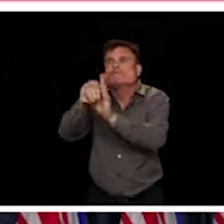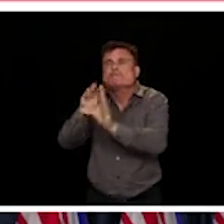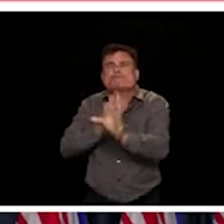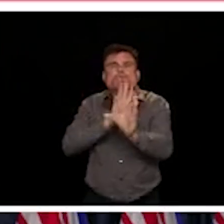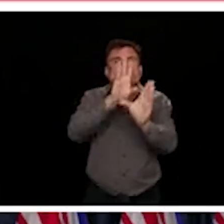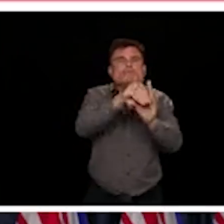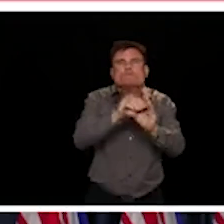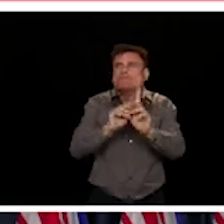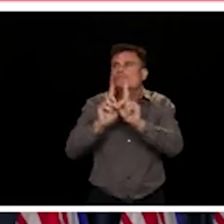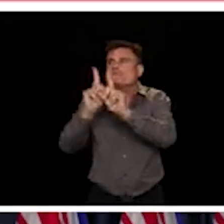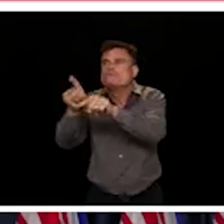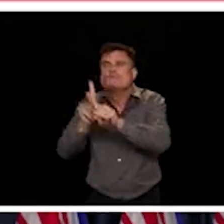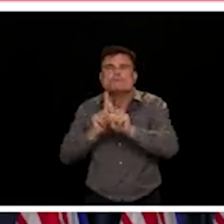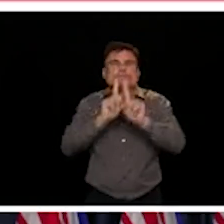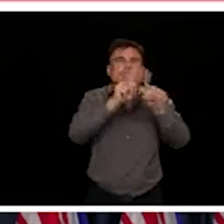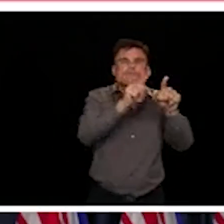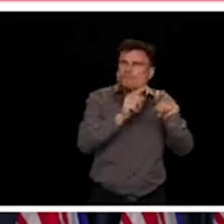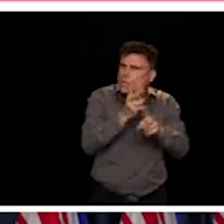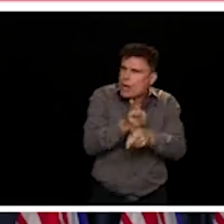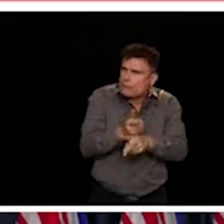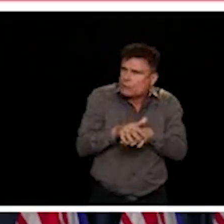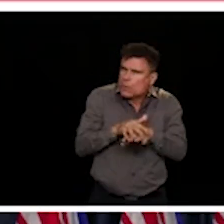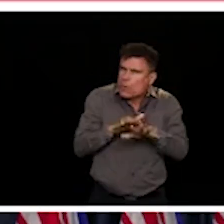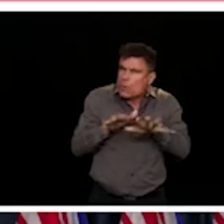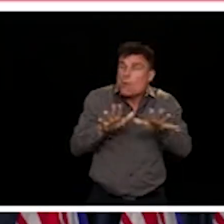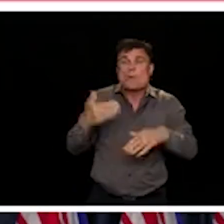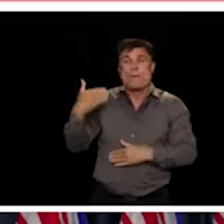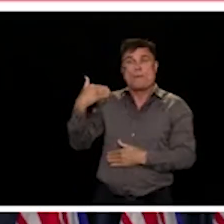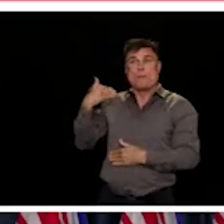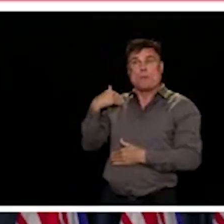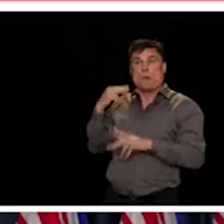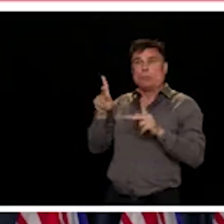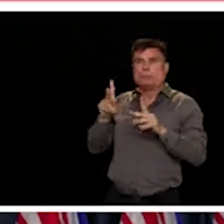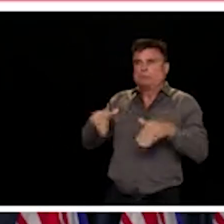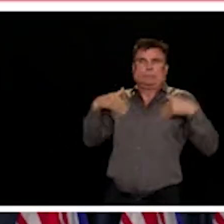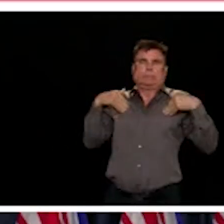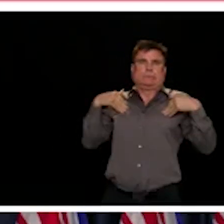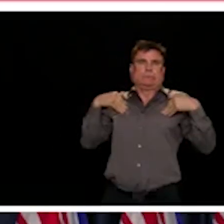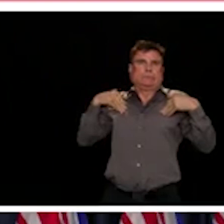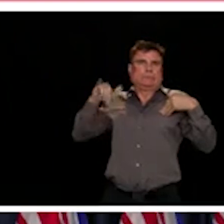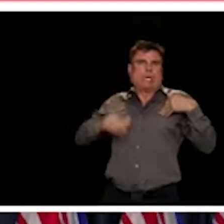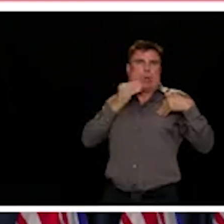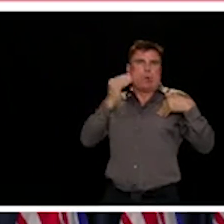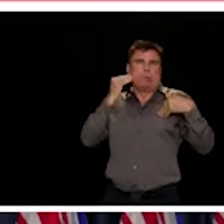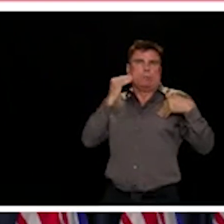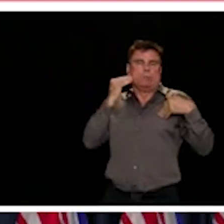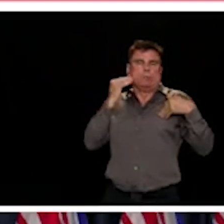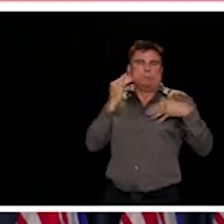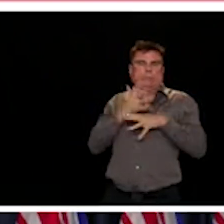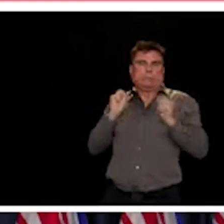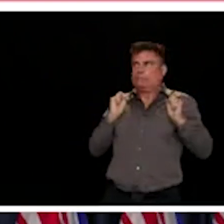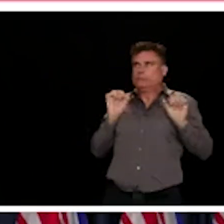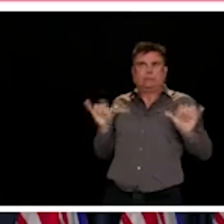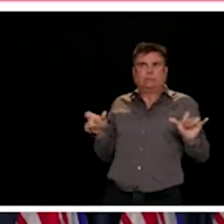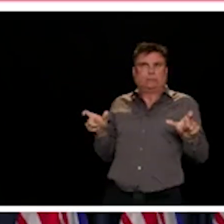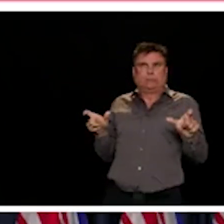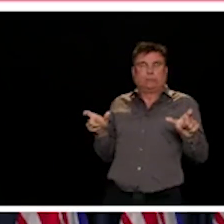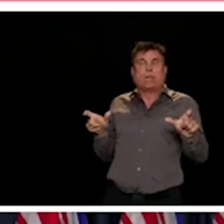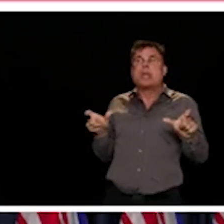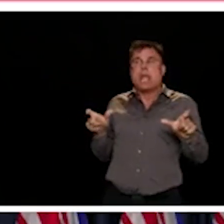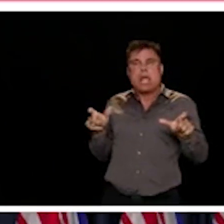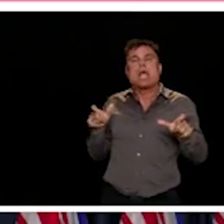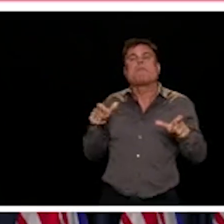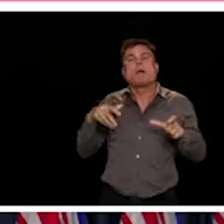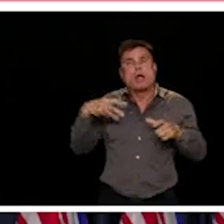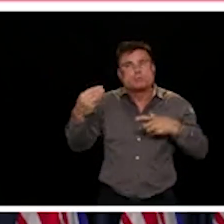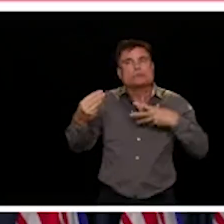and more time in places like work spaces, retail, recreation spaces. And that's what we